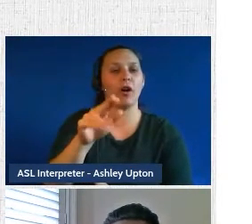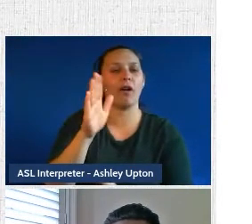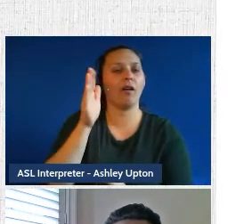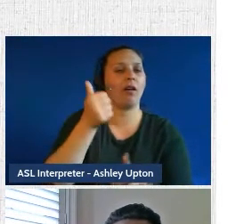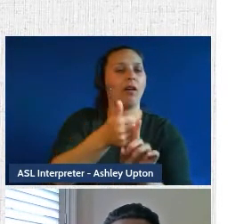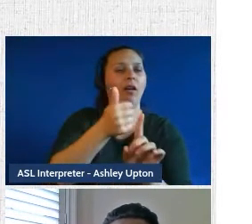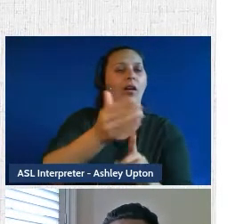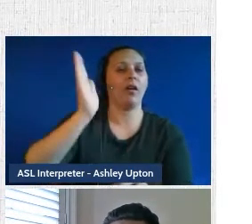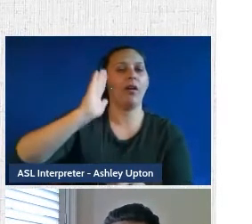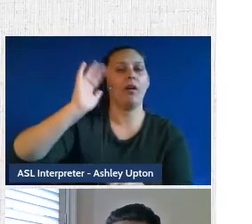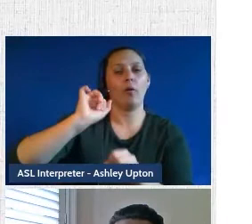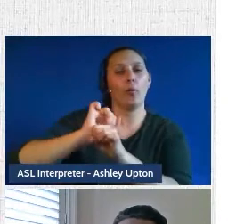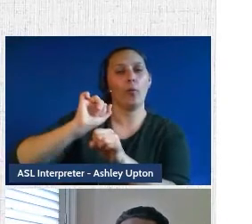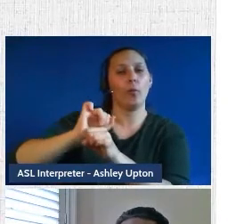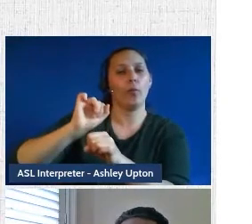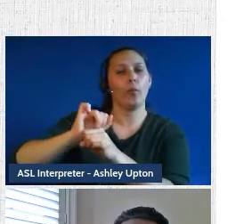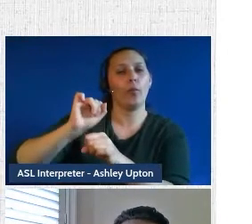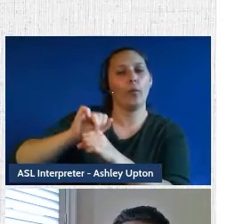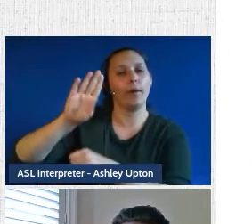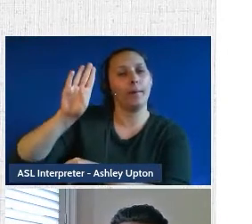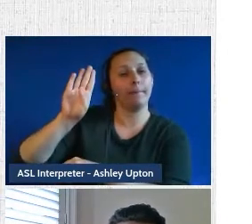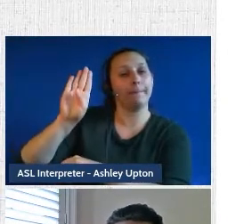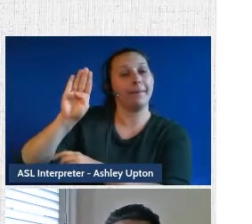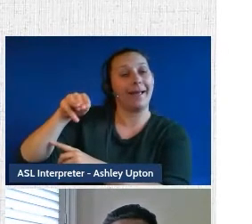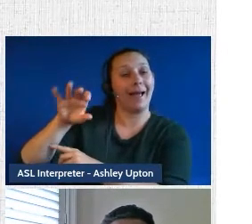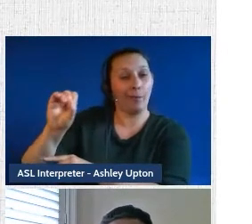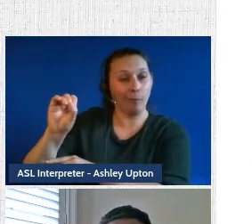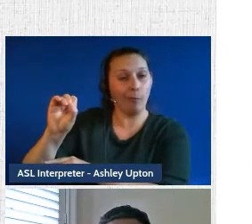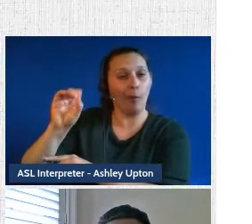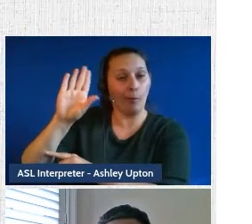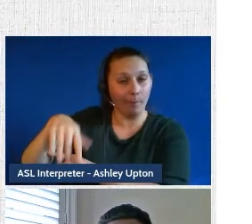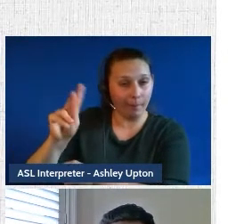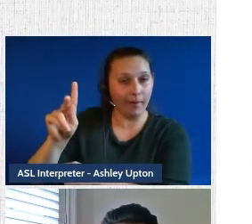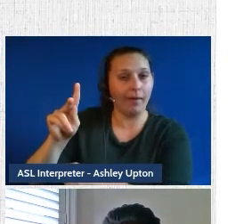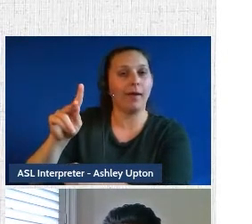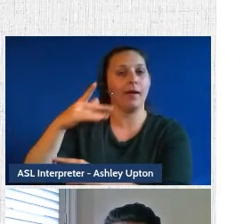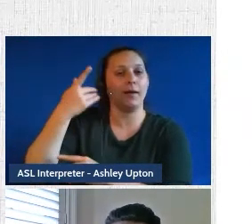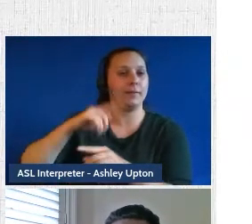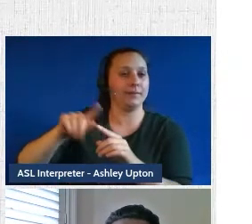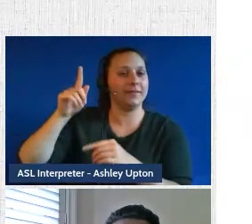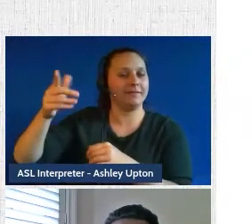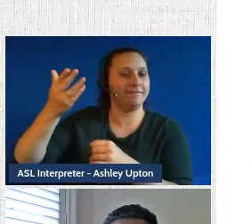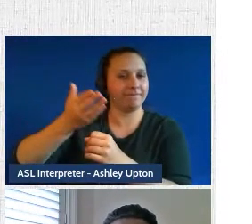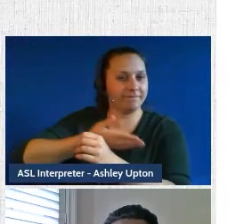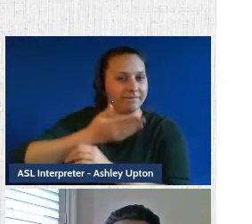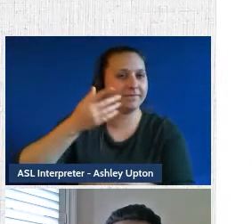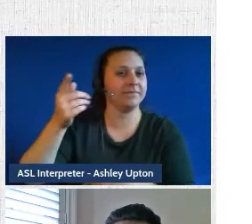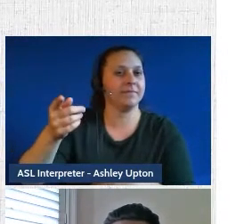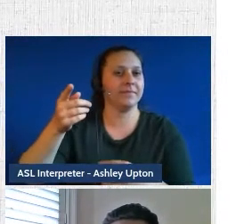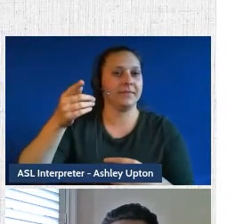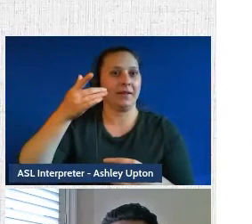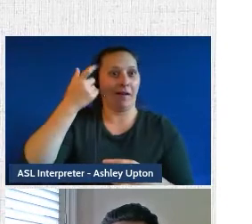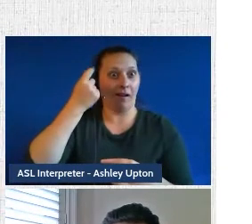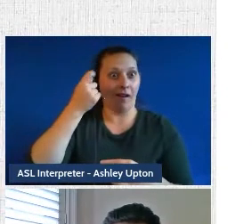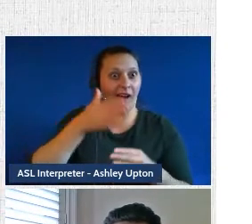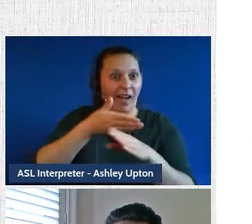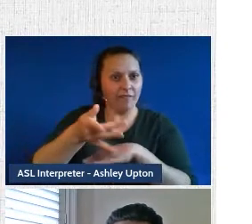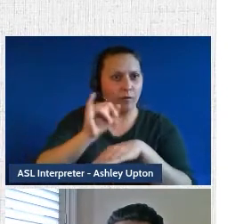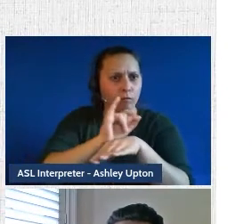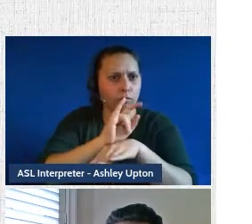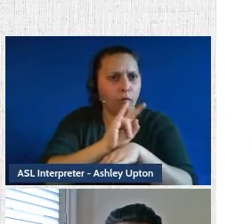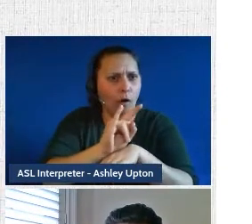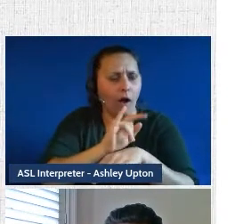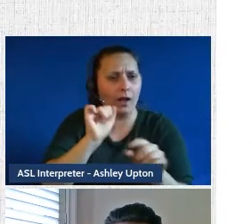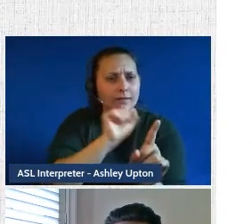the Bank of Montreal, who was disgruntled from his dismissal and continued to kind of run a fraudulent scam afterwards with some